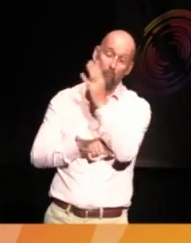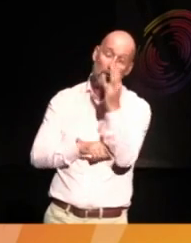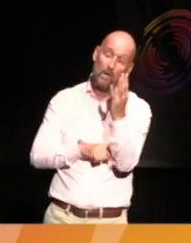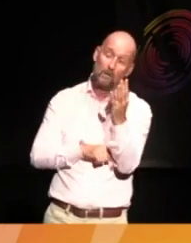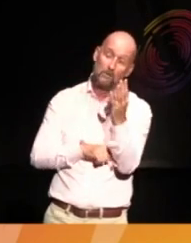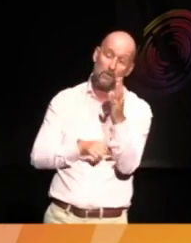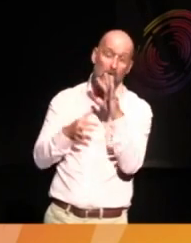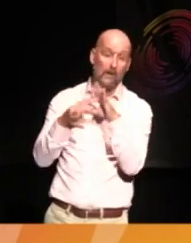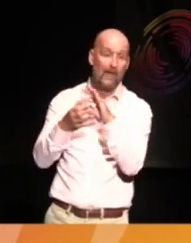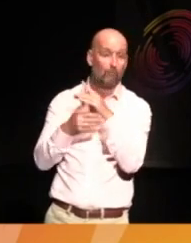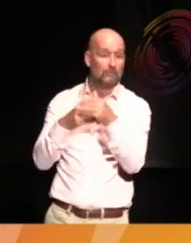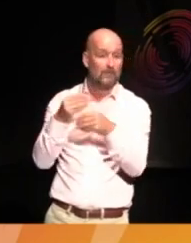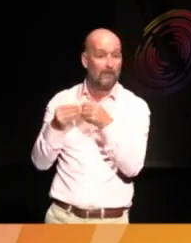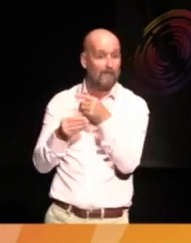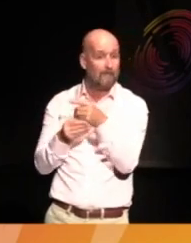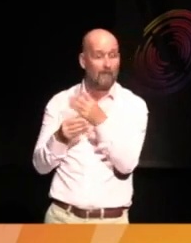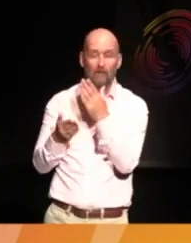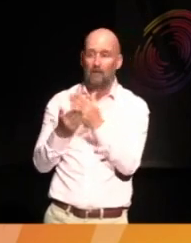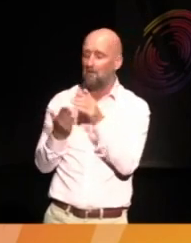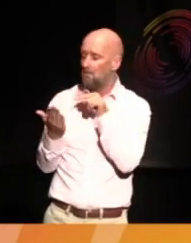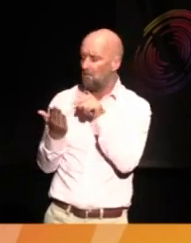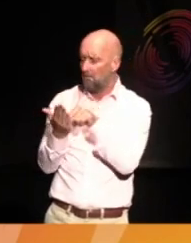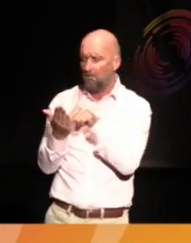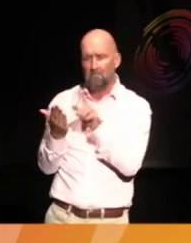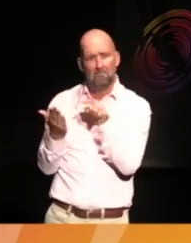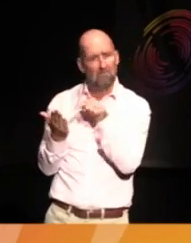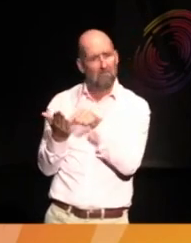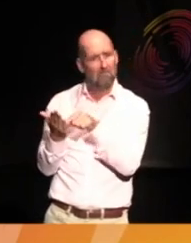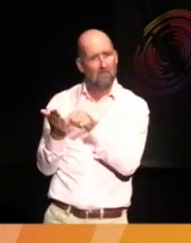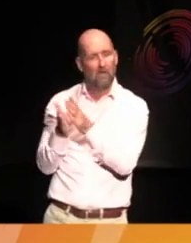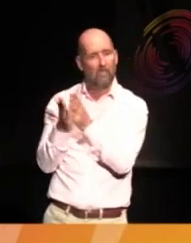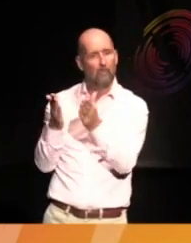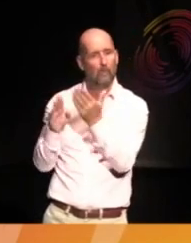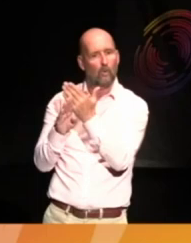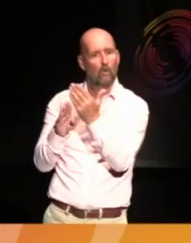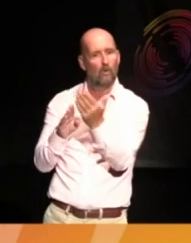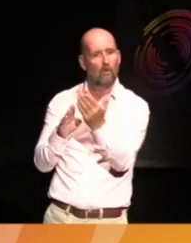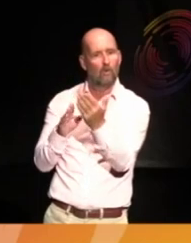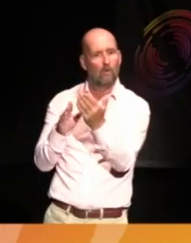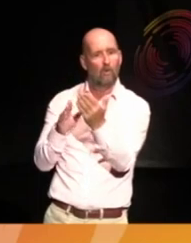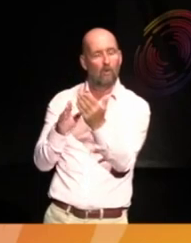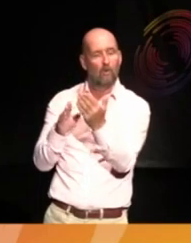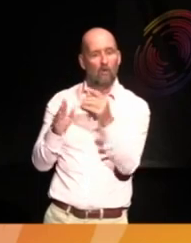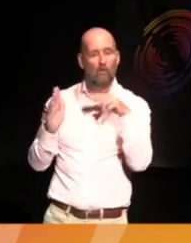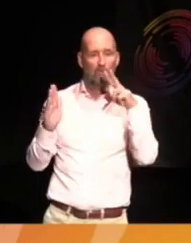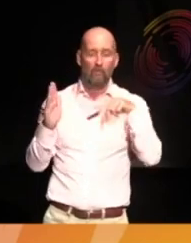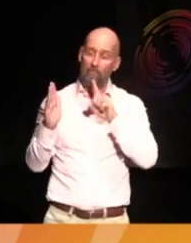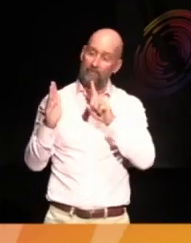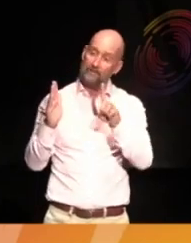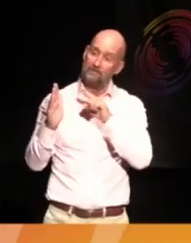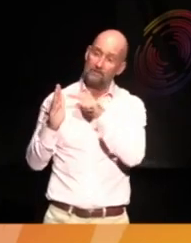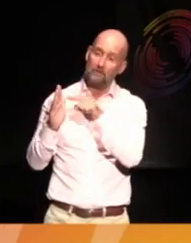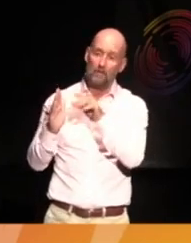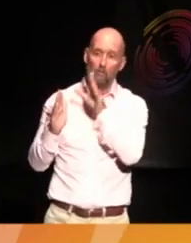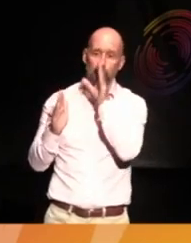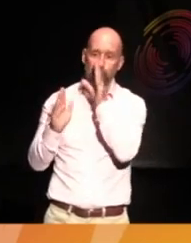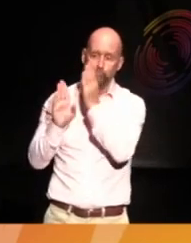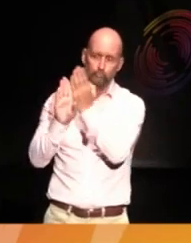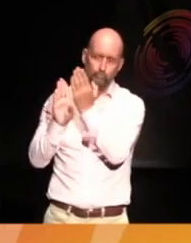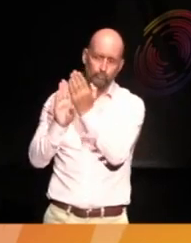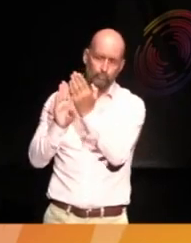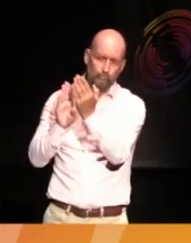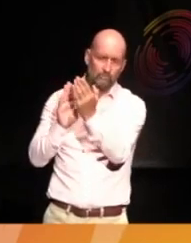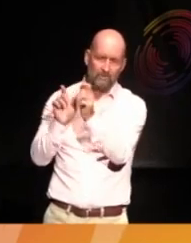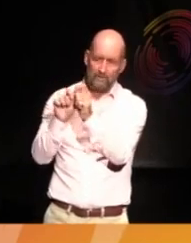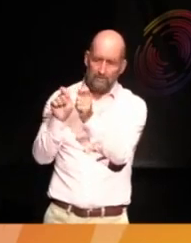narrative never quite reached. The books sit with their backs to visitors, tight-lipped. Inside,